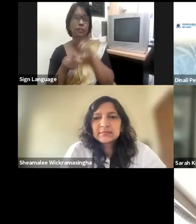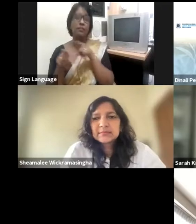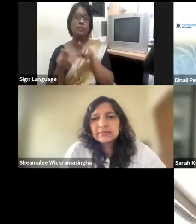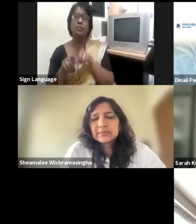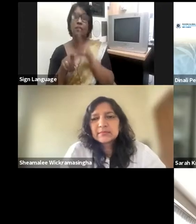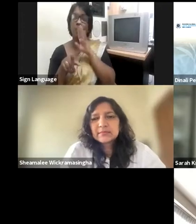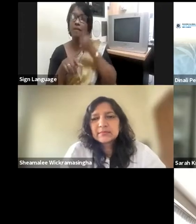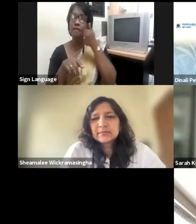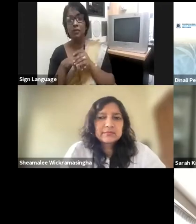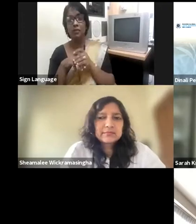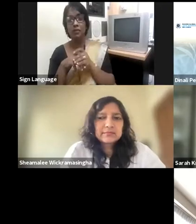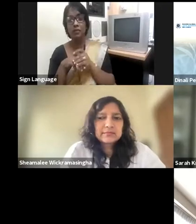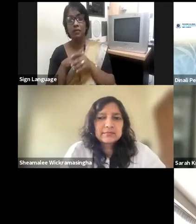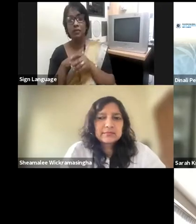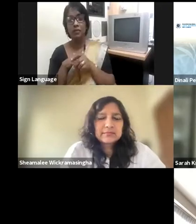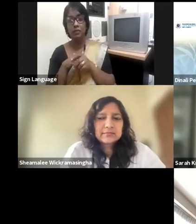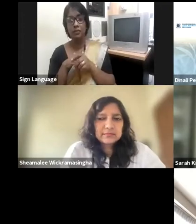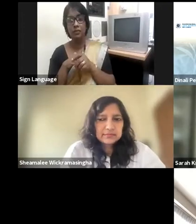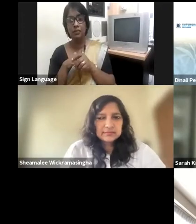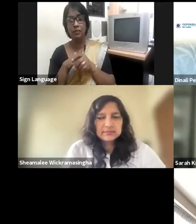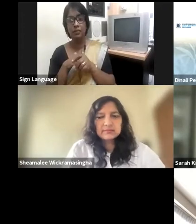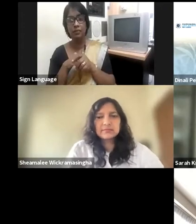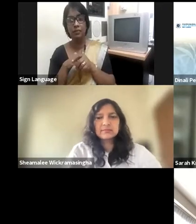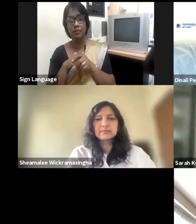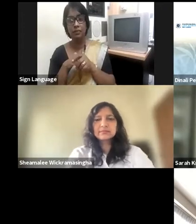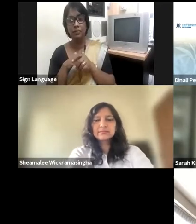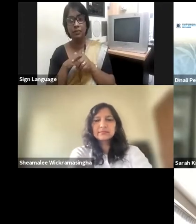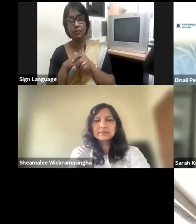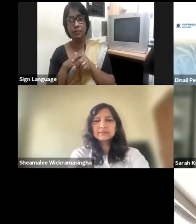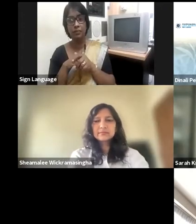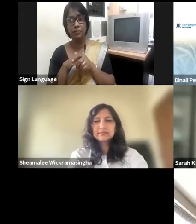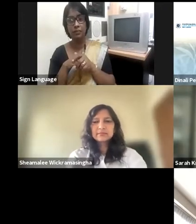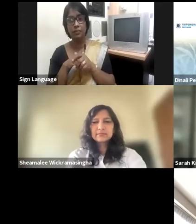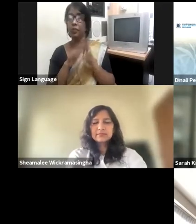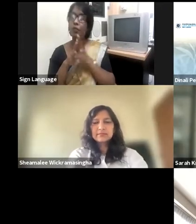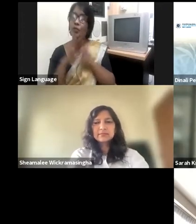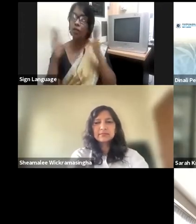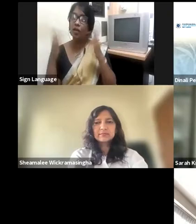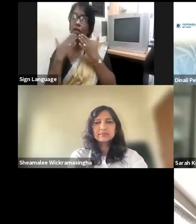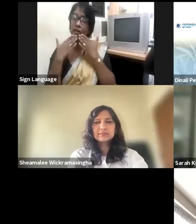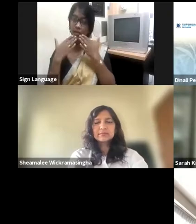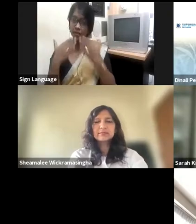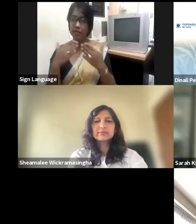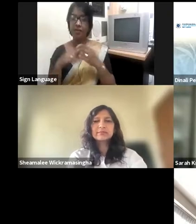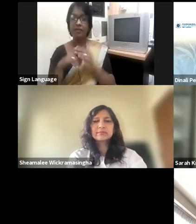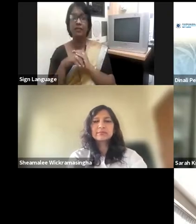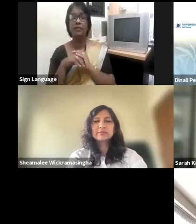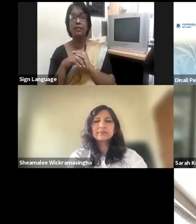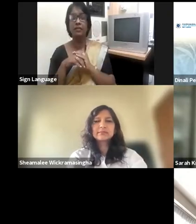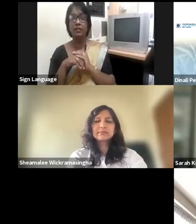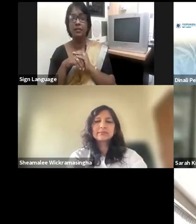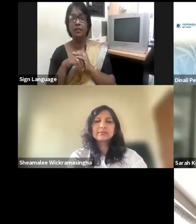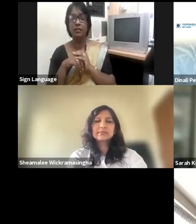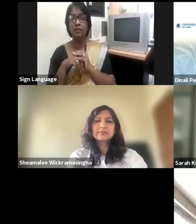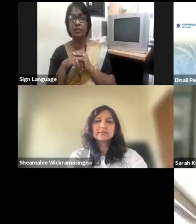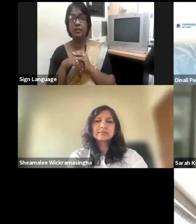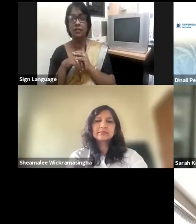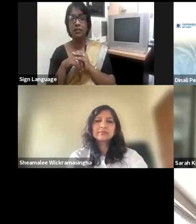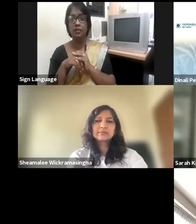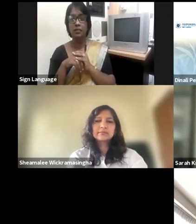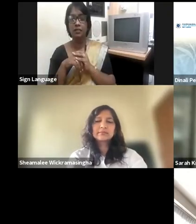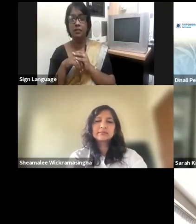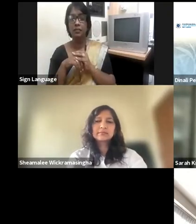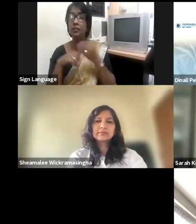are doing that and that we're on track. Thank you very much. Thank you very much, Sarah. Like what I thought, our